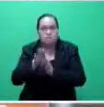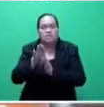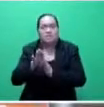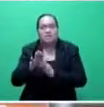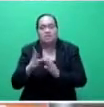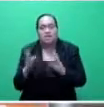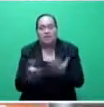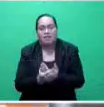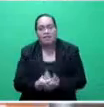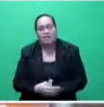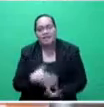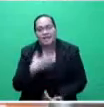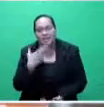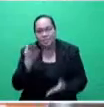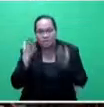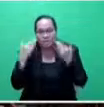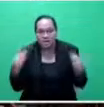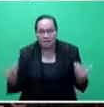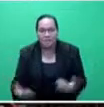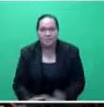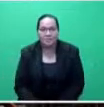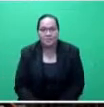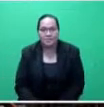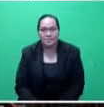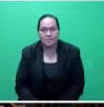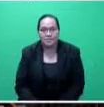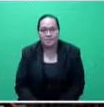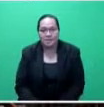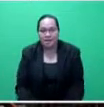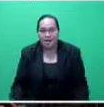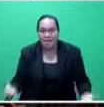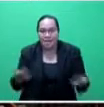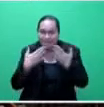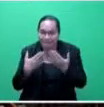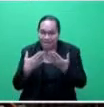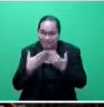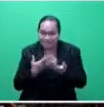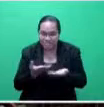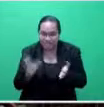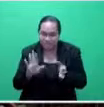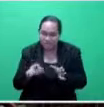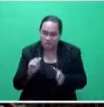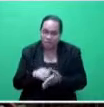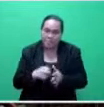Thank you, Mr. Speaker, sir. Thank you, Honourable. For the general, for your right of the quiet.